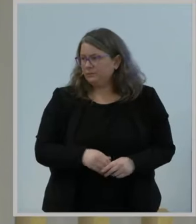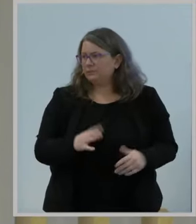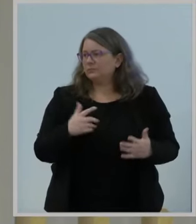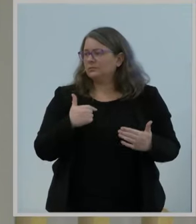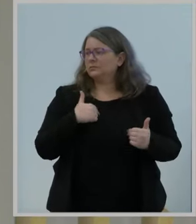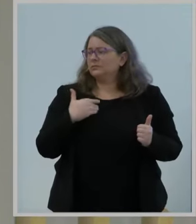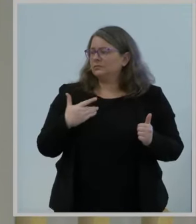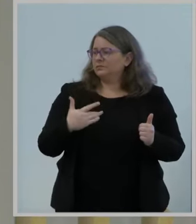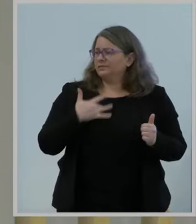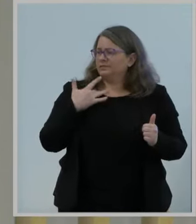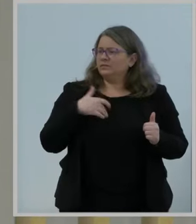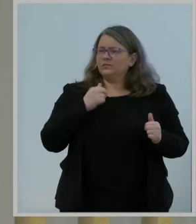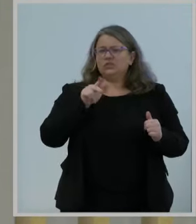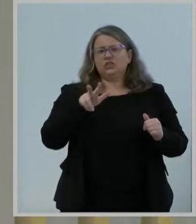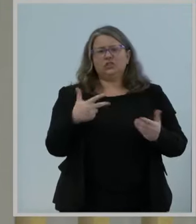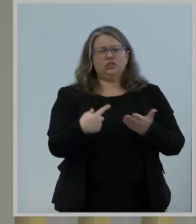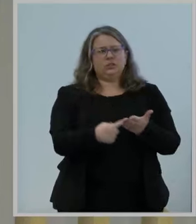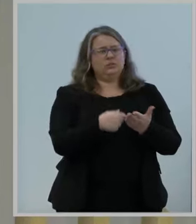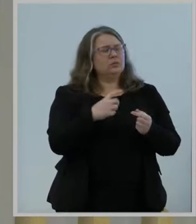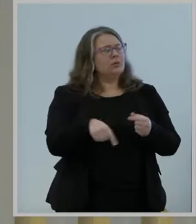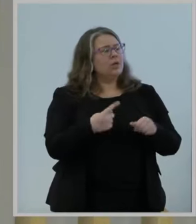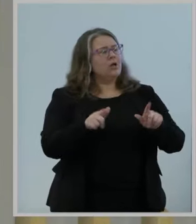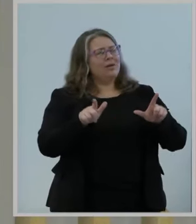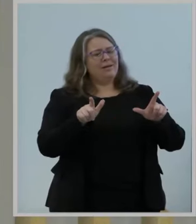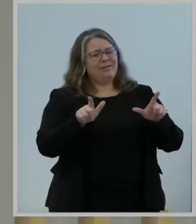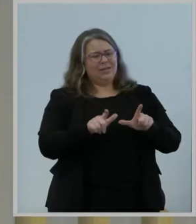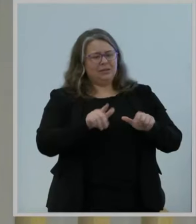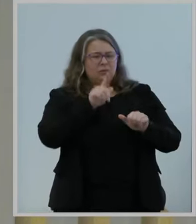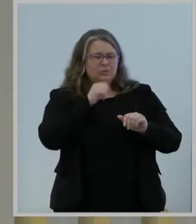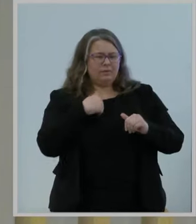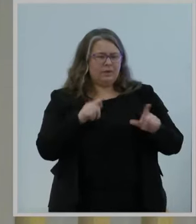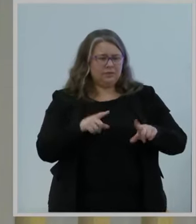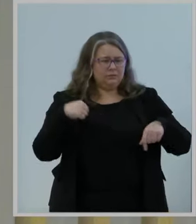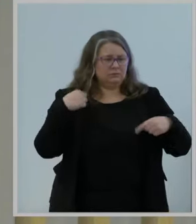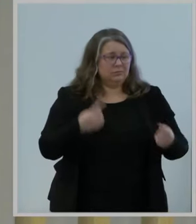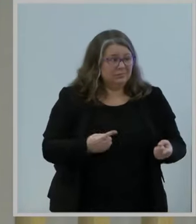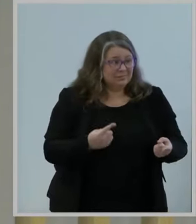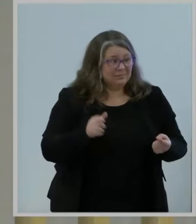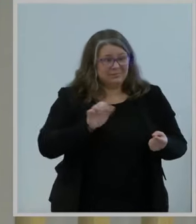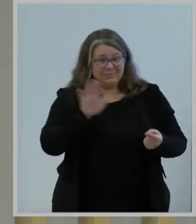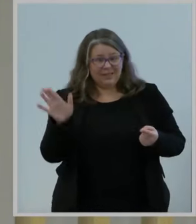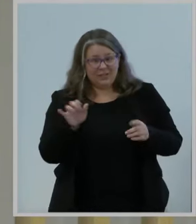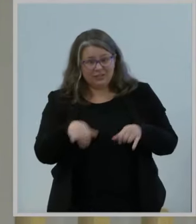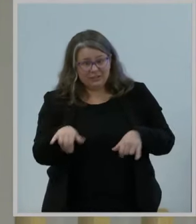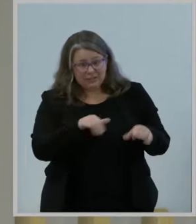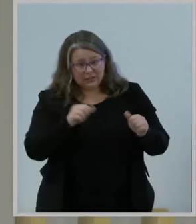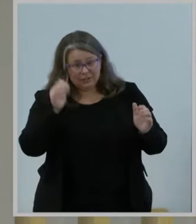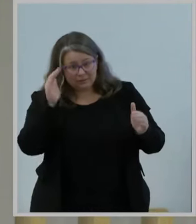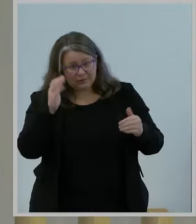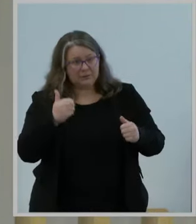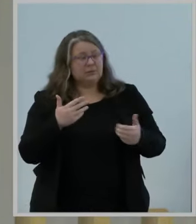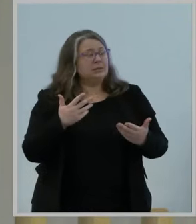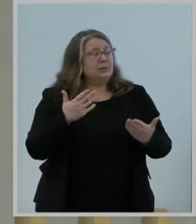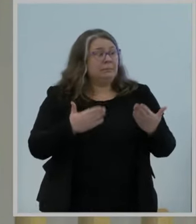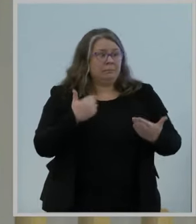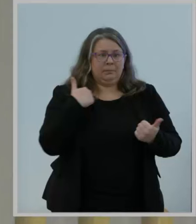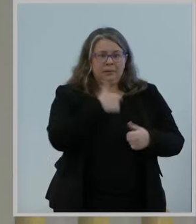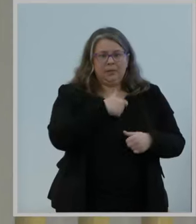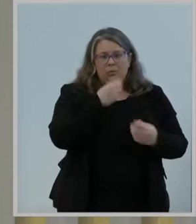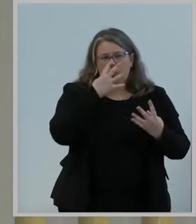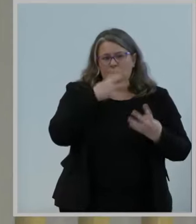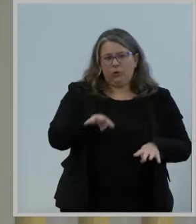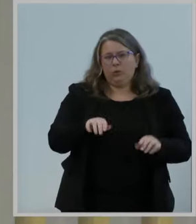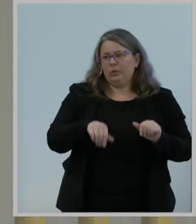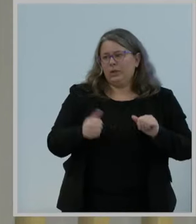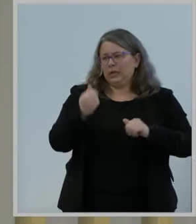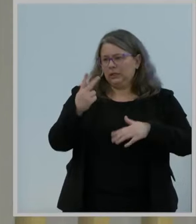of licensed incumbents of substantive technical arguments, the commission may be failing to anticipate instances of harmful interference from VLP devices, and if my fears